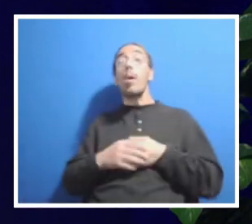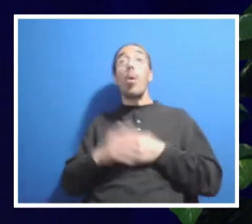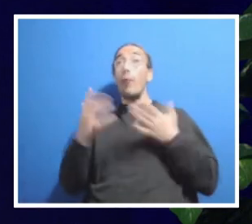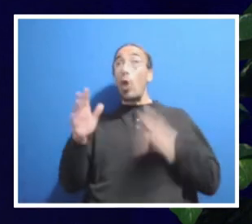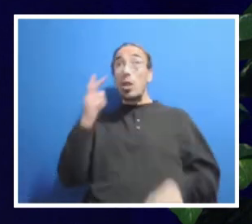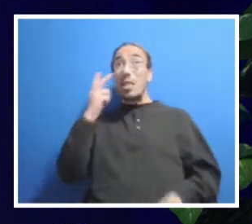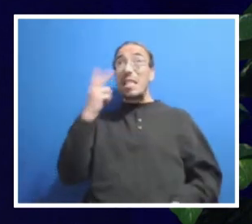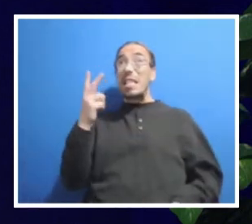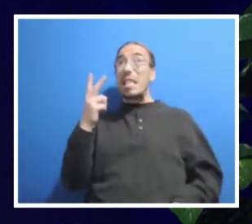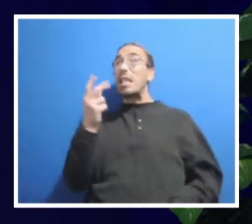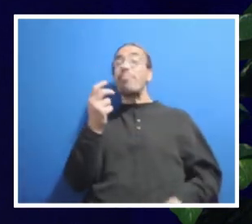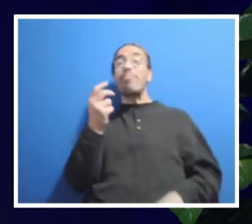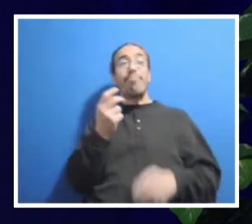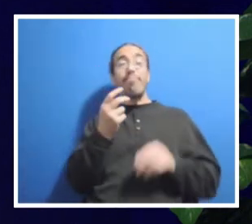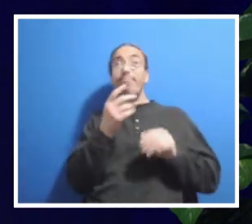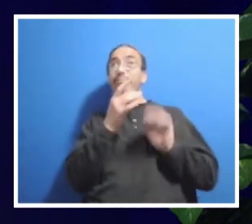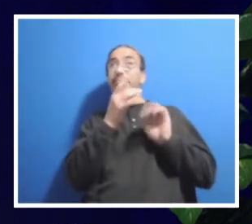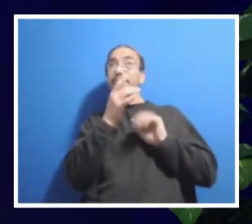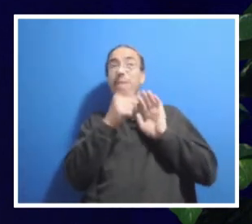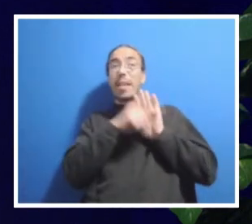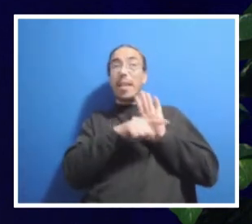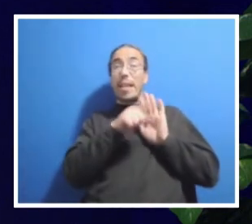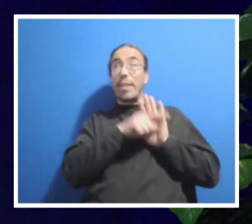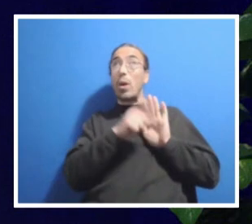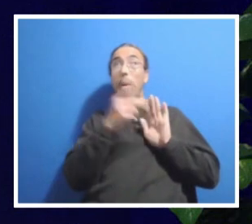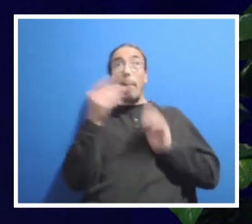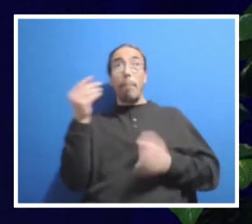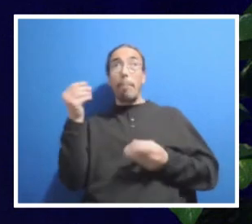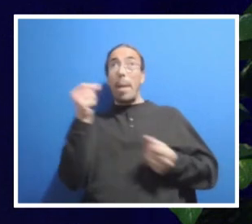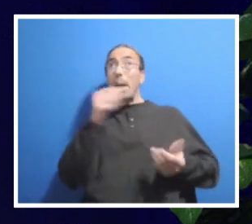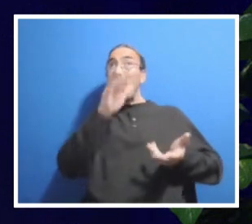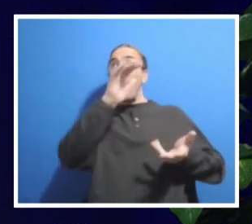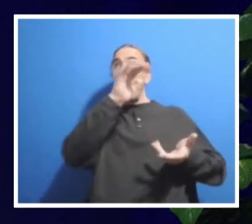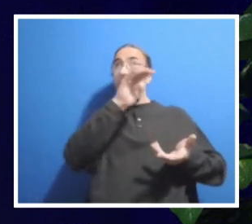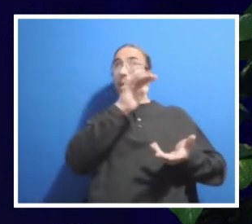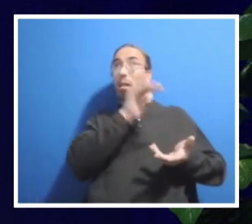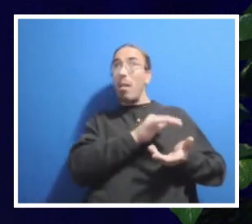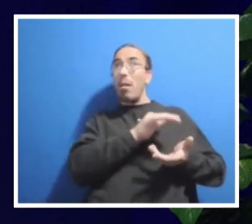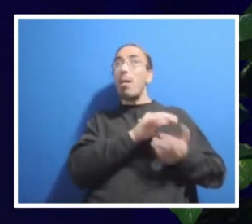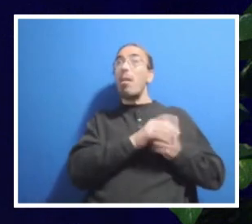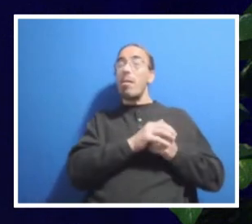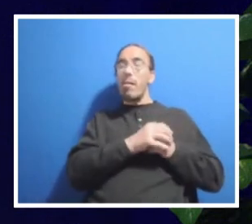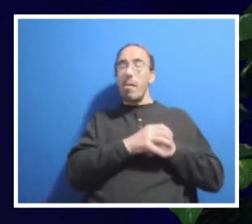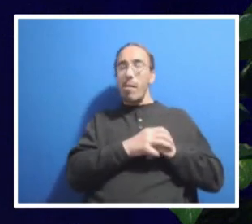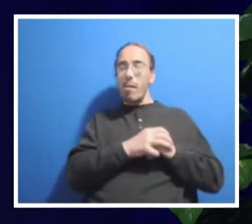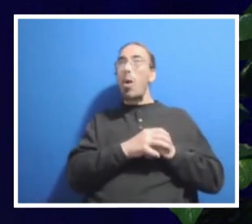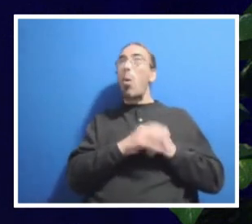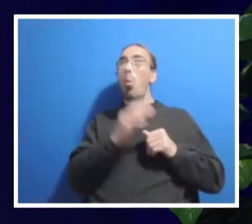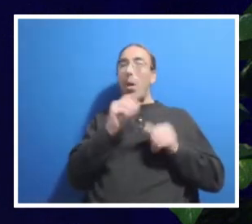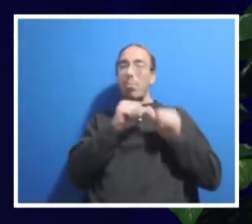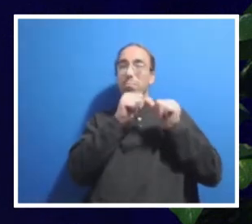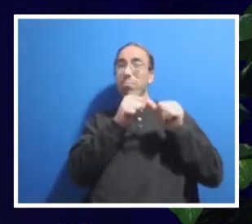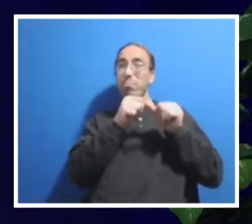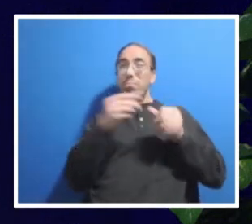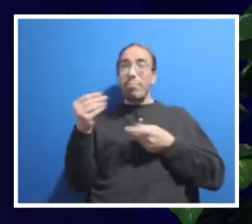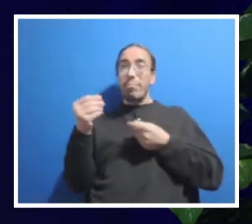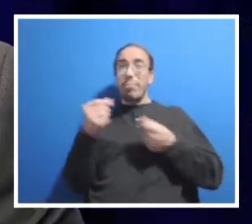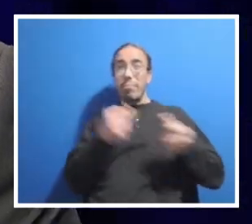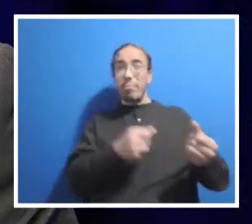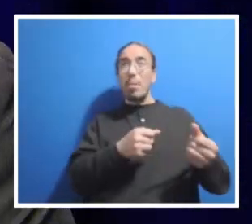ago. There's a lot of work still to be done to get that deficit down over the next two years to a balanced budget by 2025.